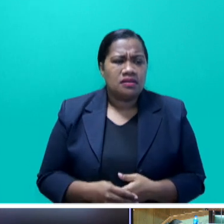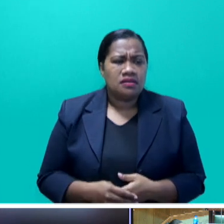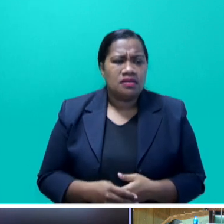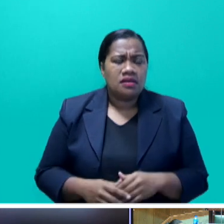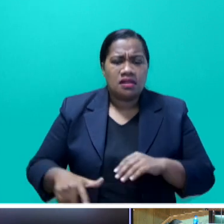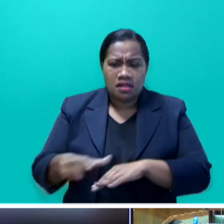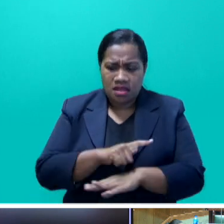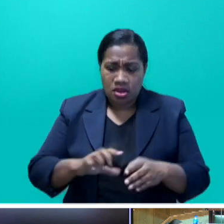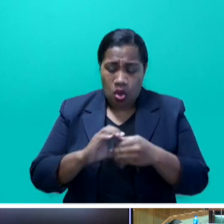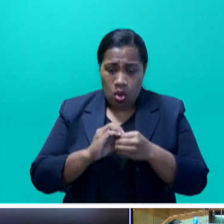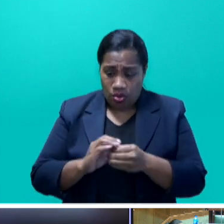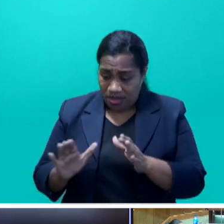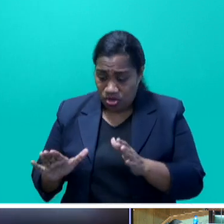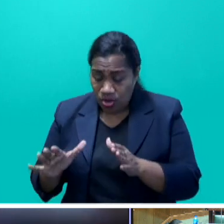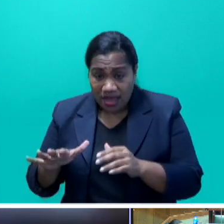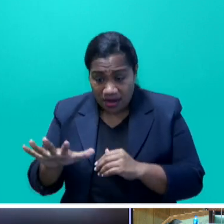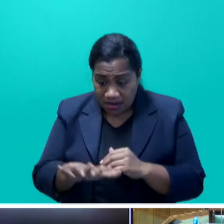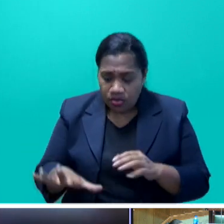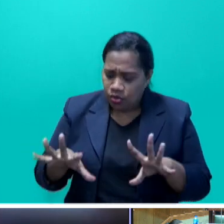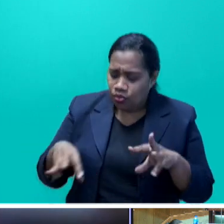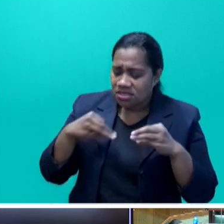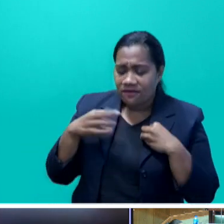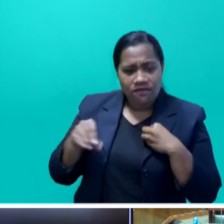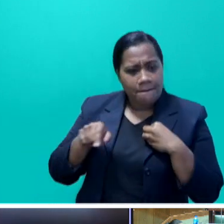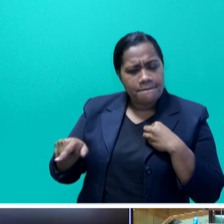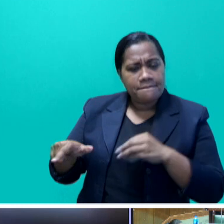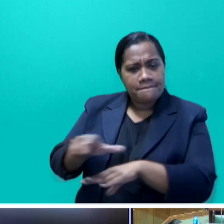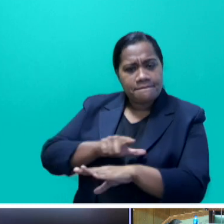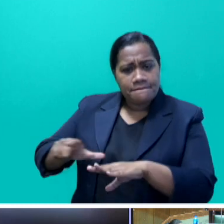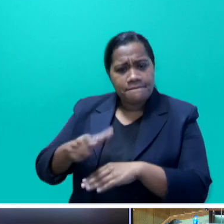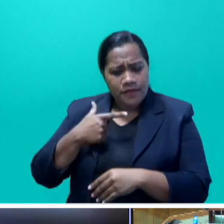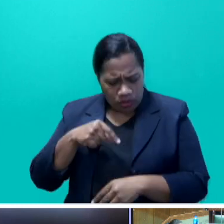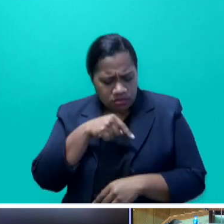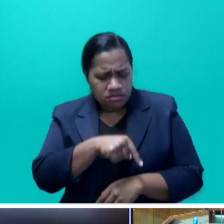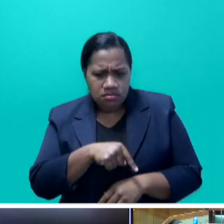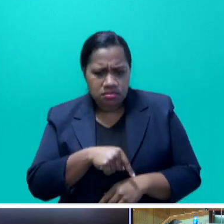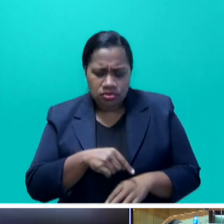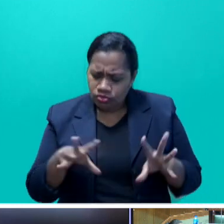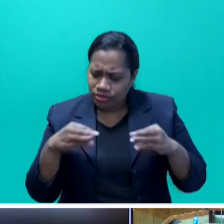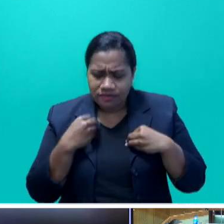units will receive from lease land, as they are entitled to receive under our constitution.